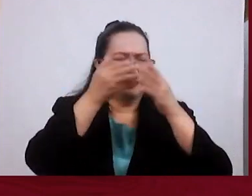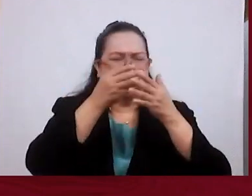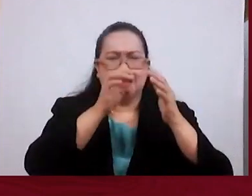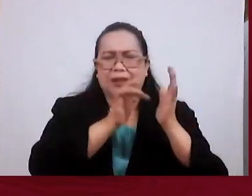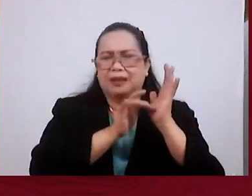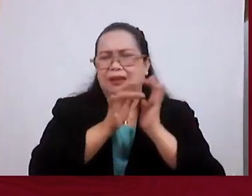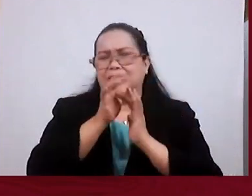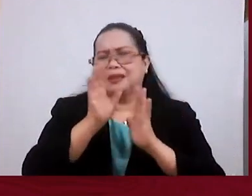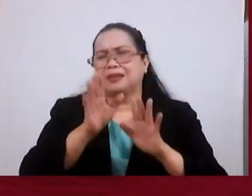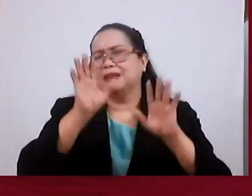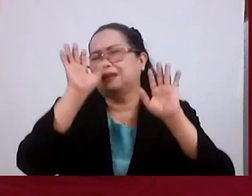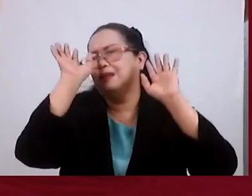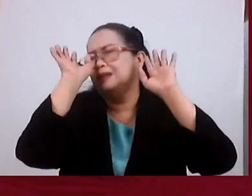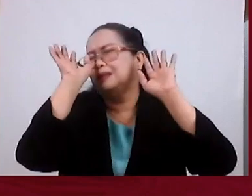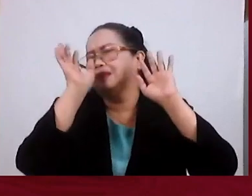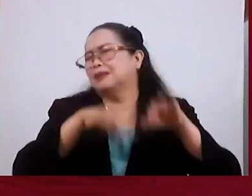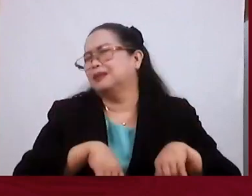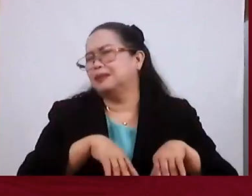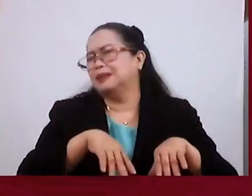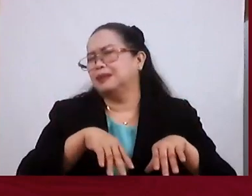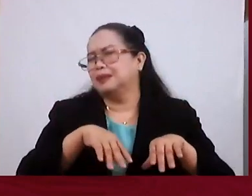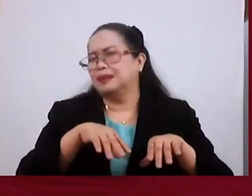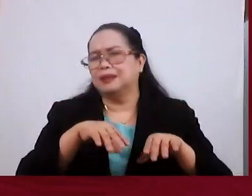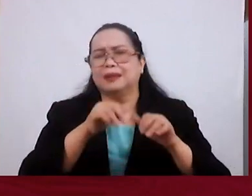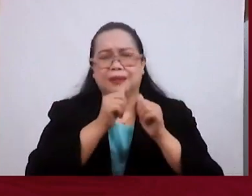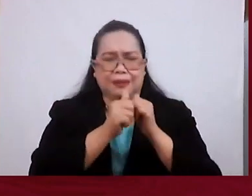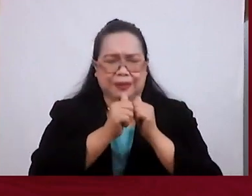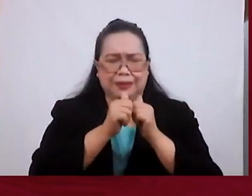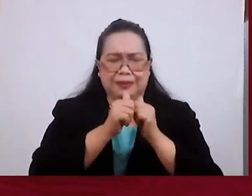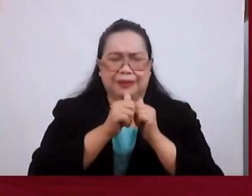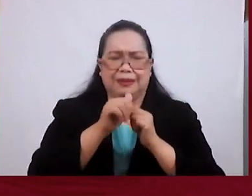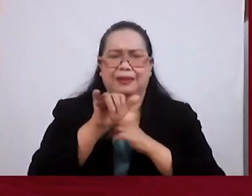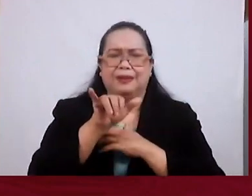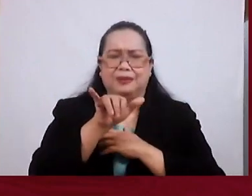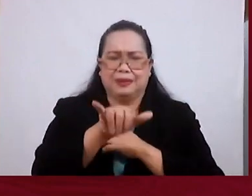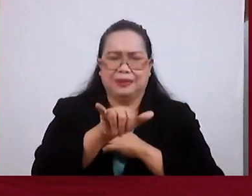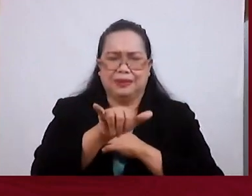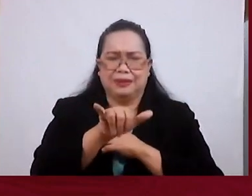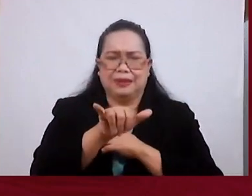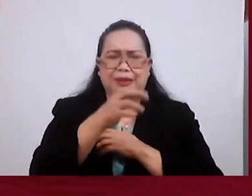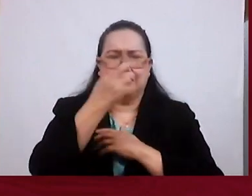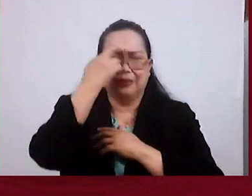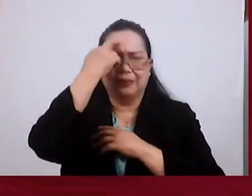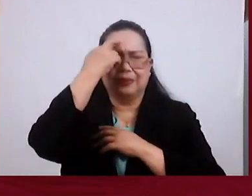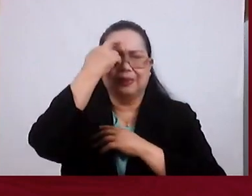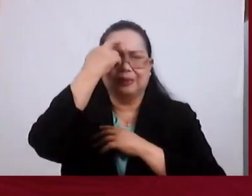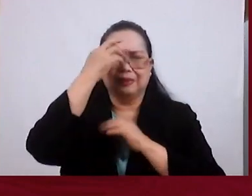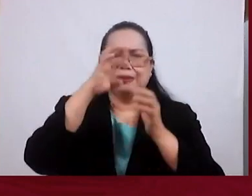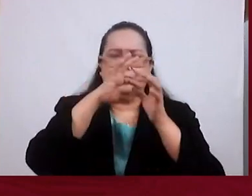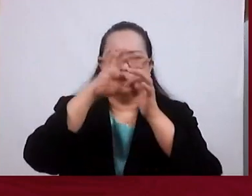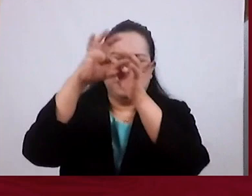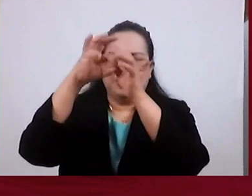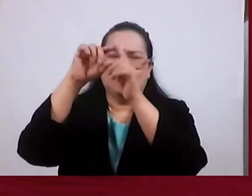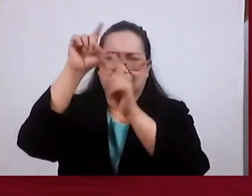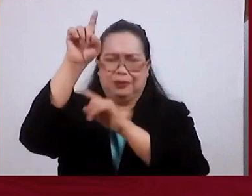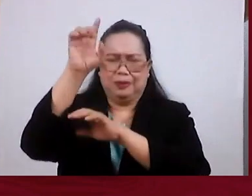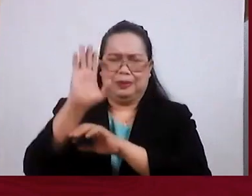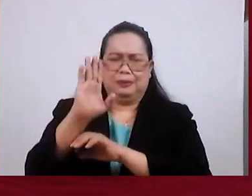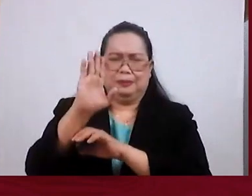Christian thing, it could mean they will stay and realize they really belong to you.